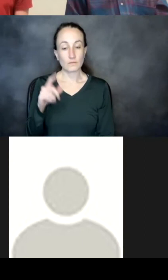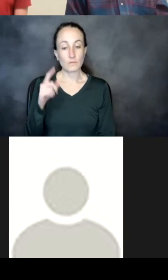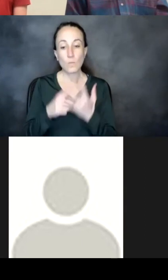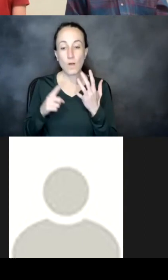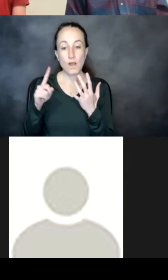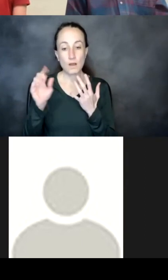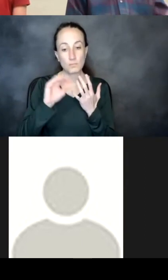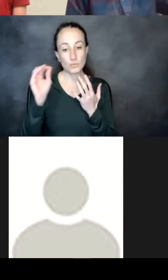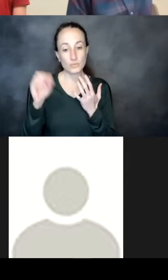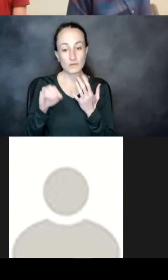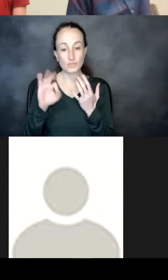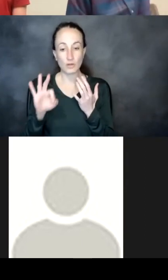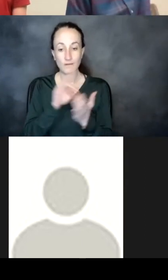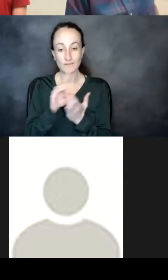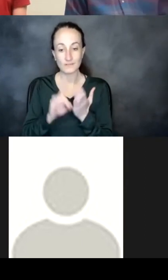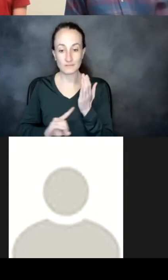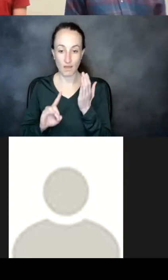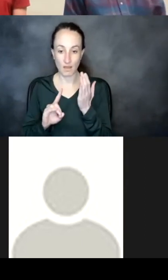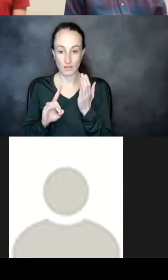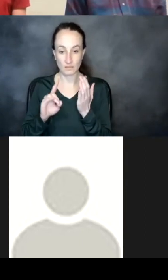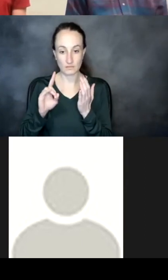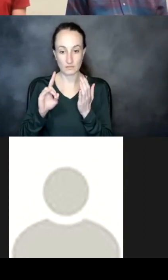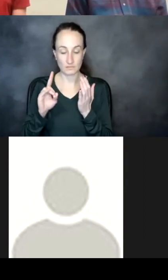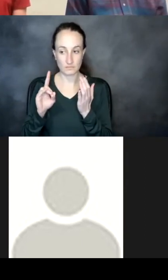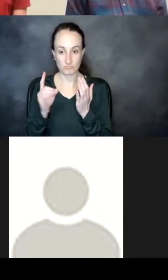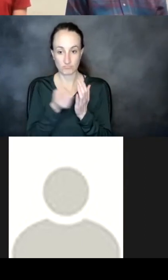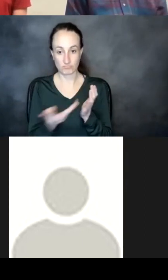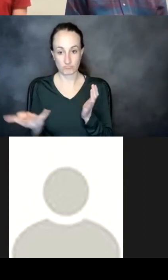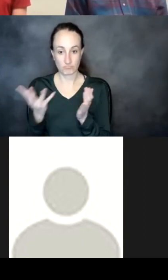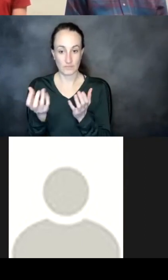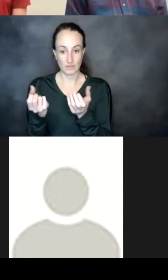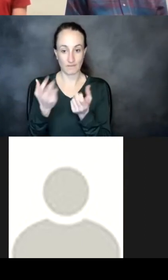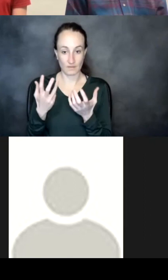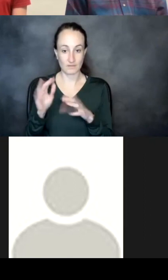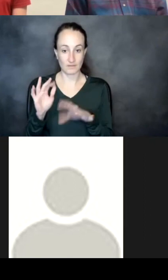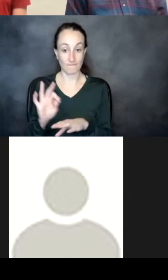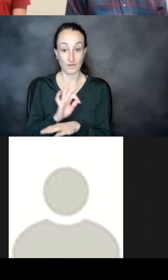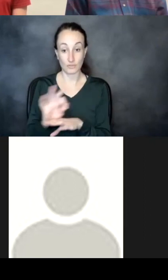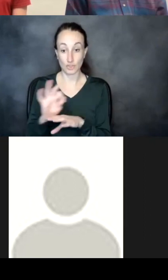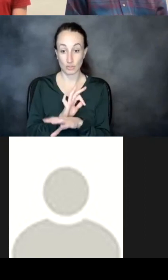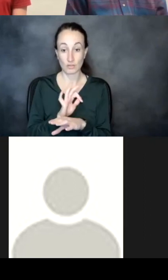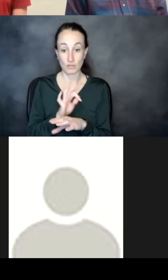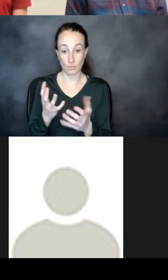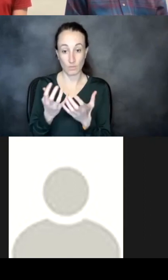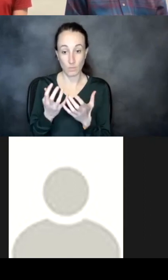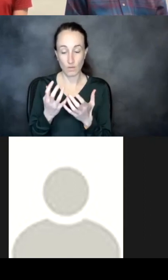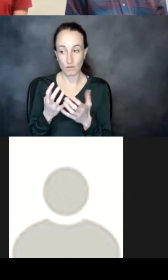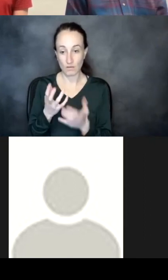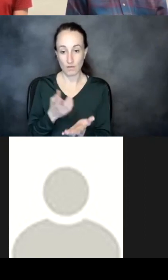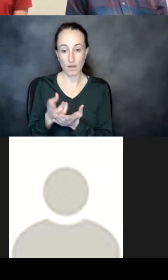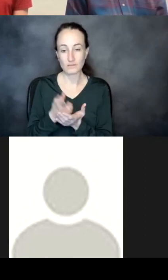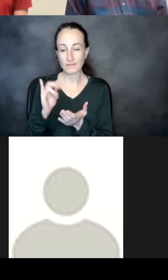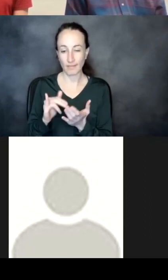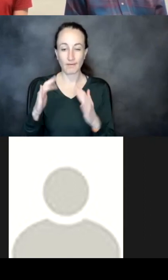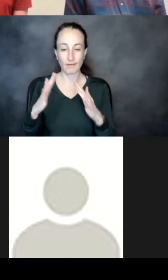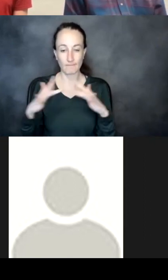of the designs give us functionally the response we're looking for you know honestly that that can vary